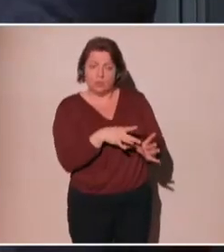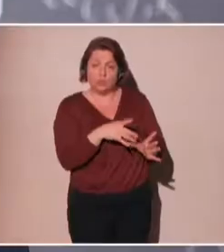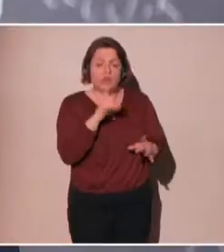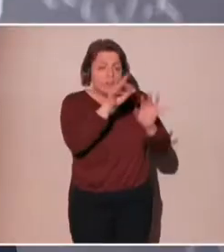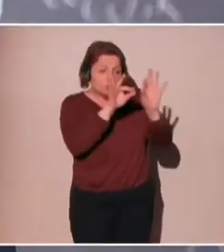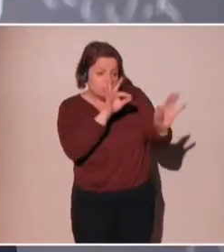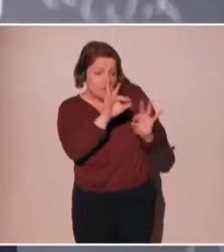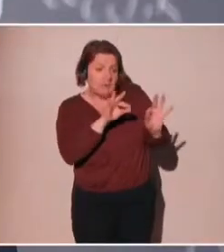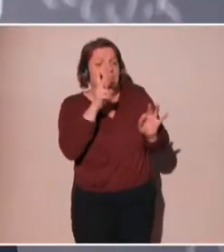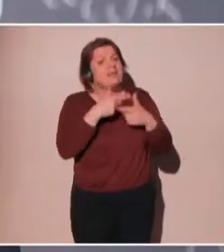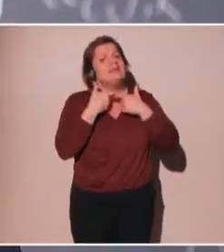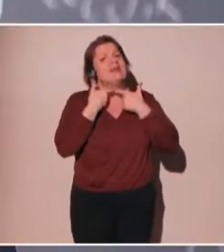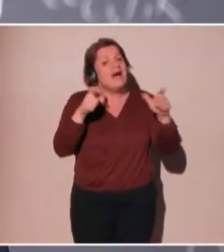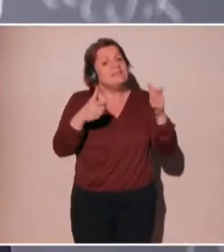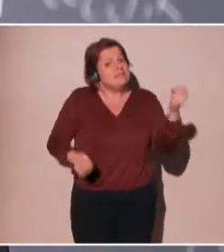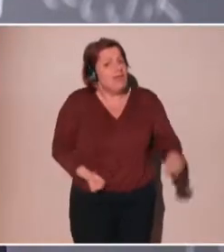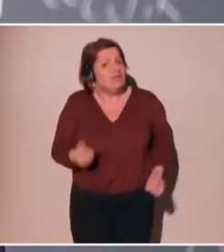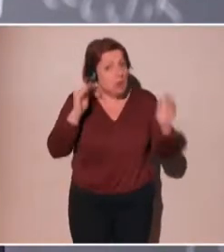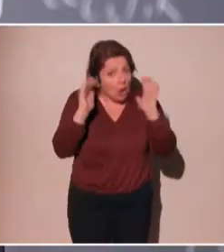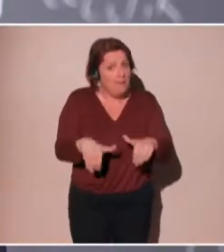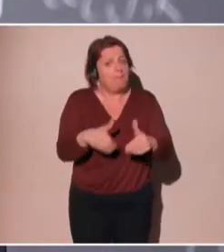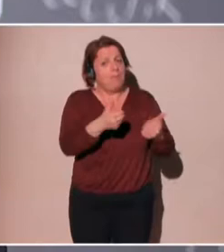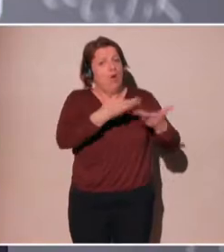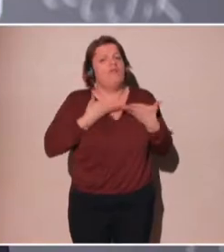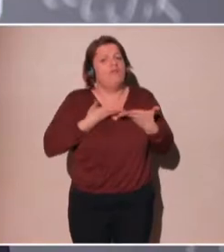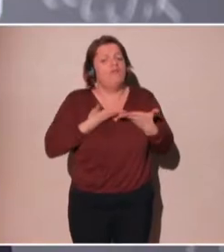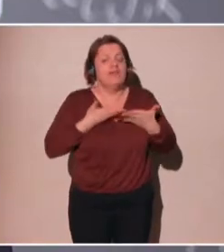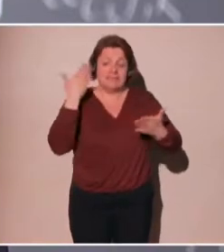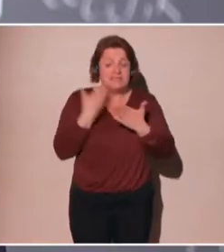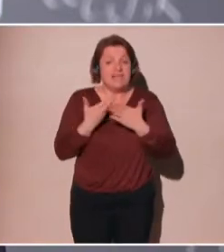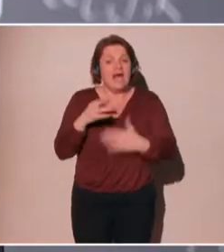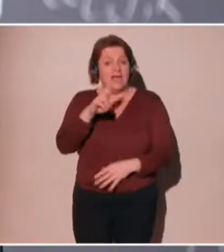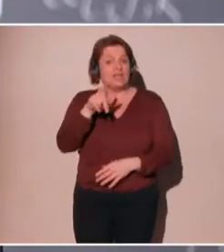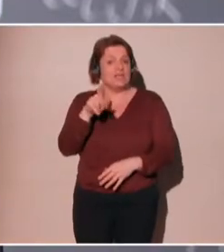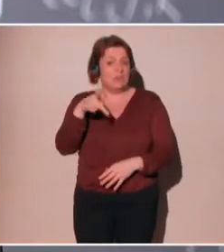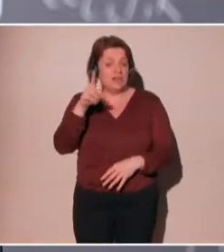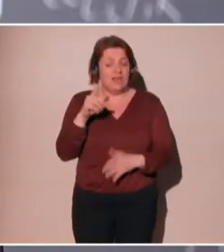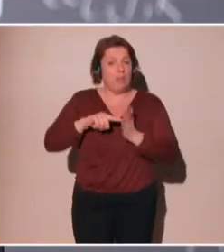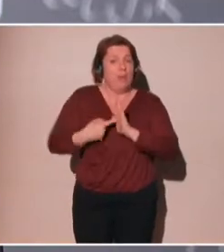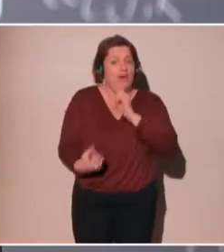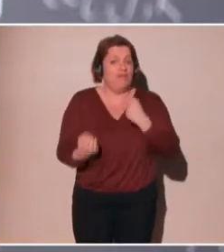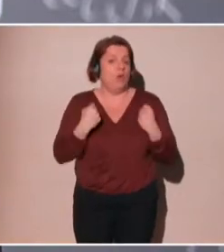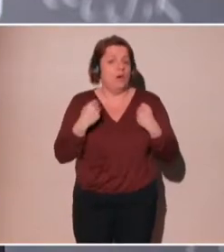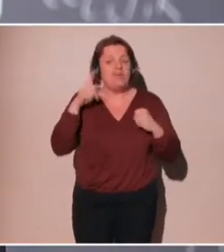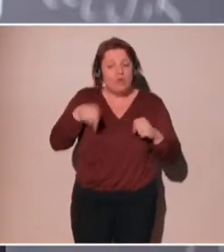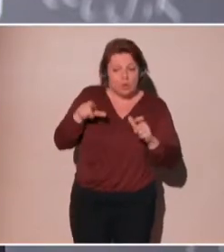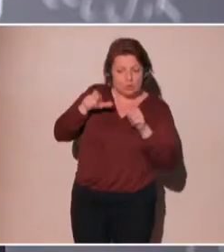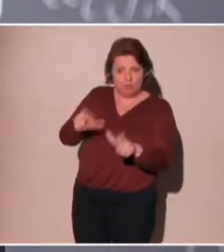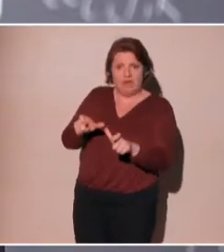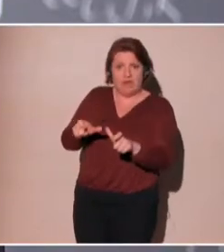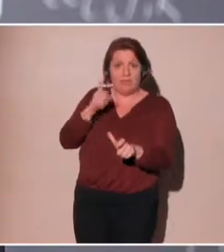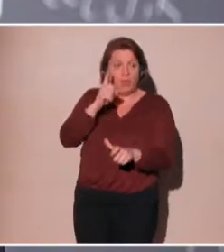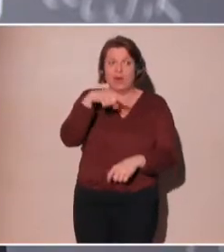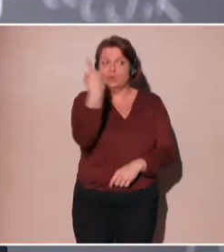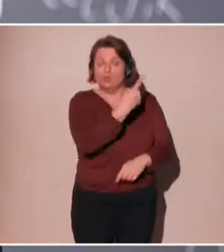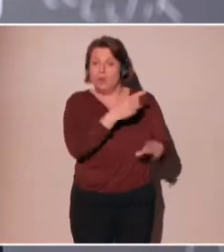collected or collated. Or I don't want it to be shared with so and so. That's the sort of thing that will be possible. But